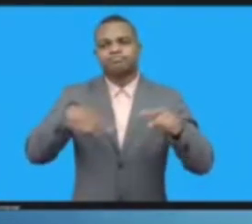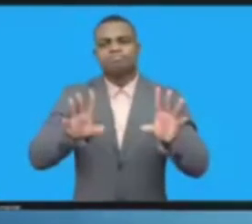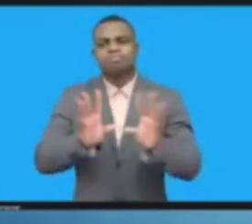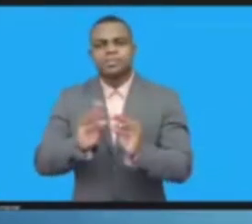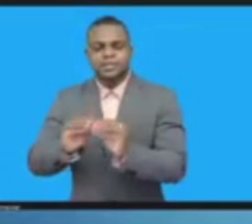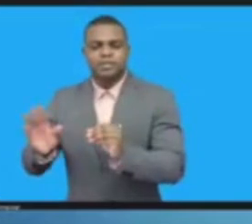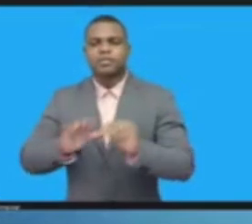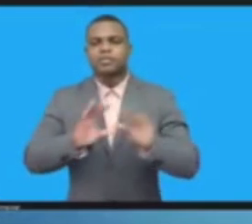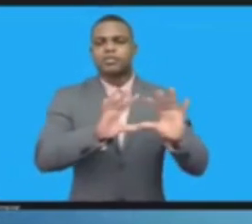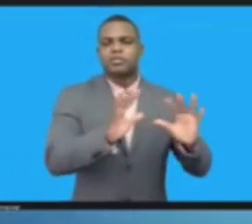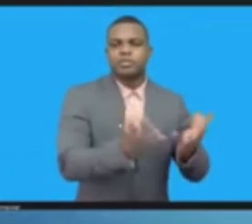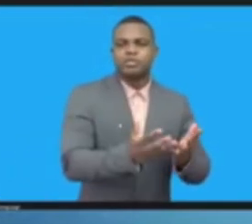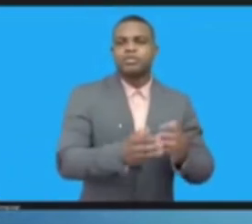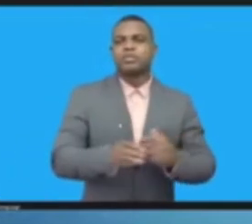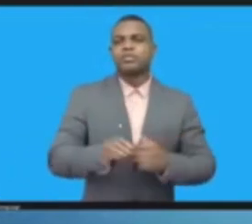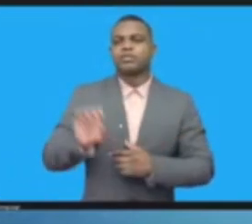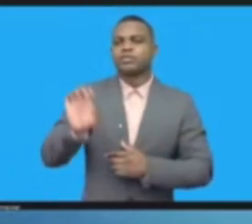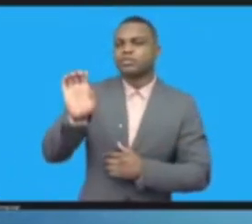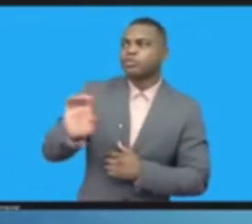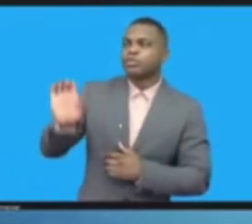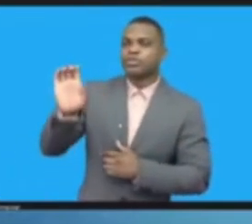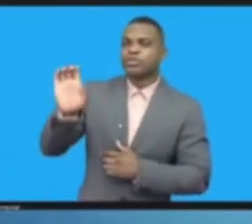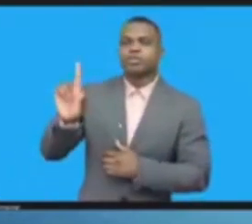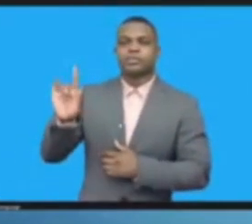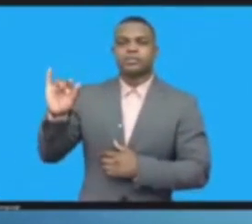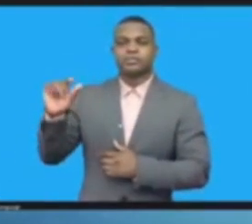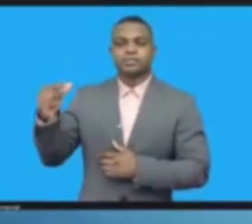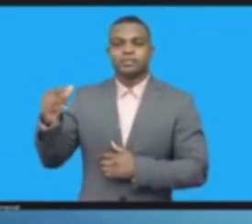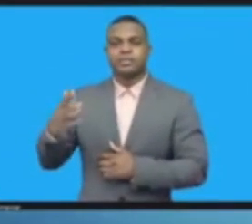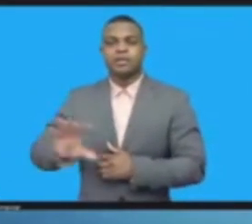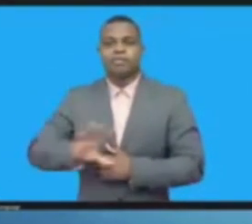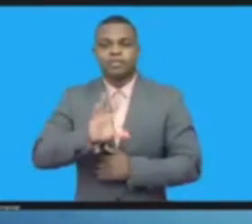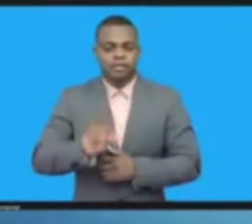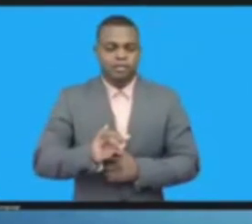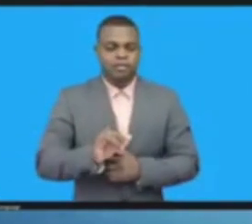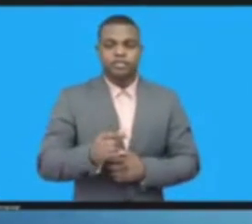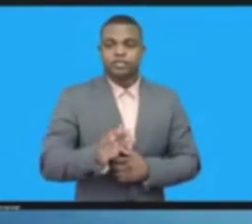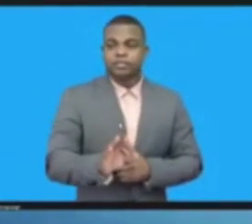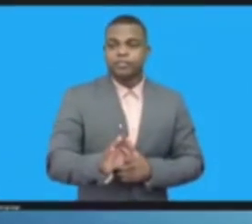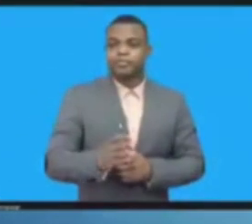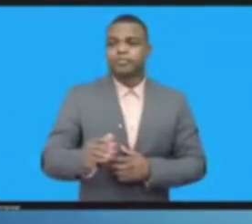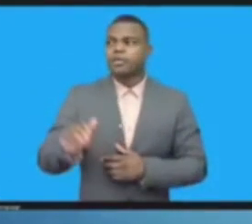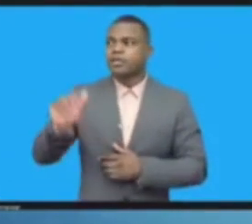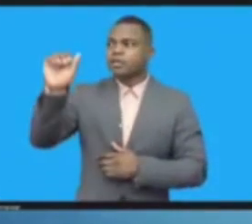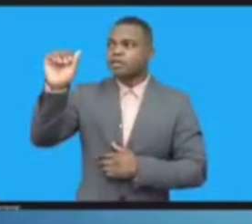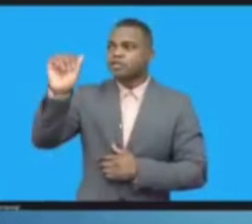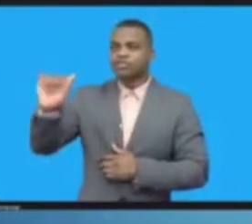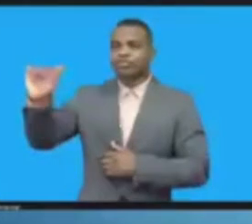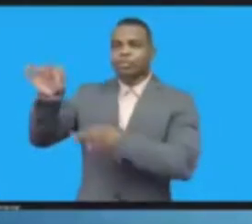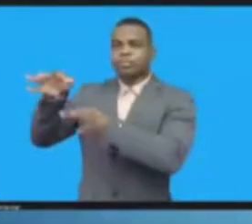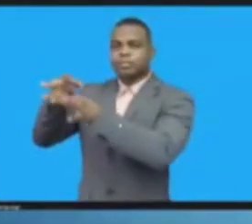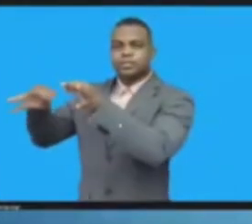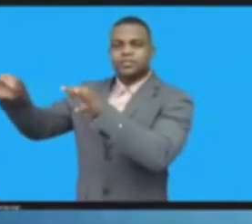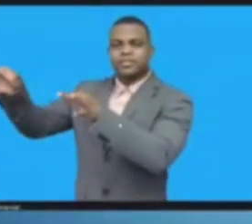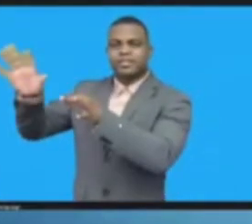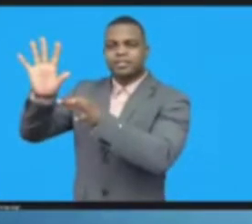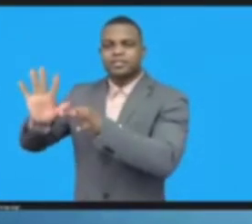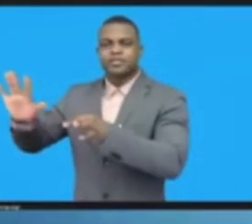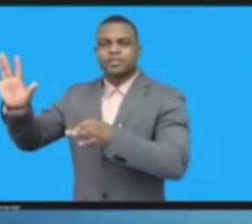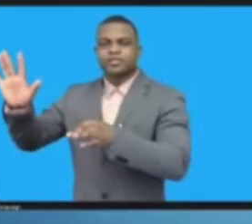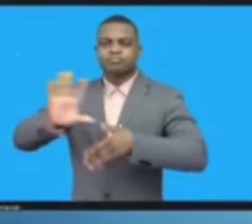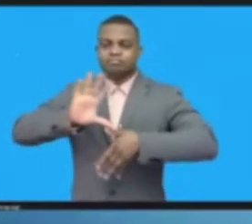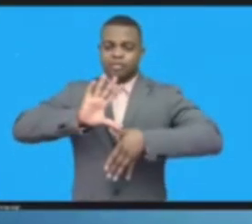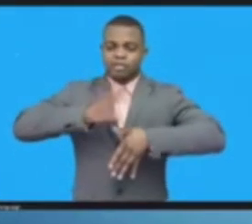Our discussions have focused on opportunities for digital transformation, challenges, and steps to achieve